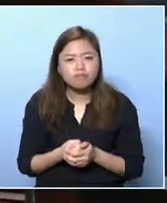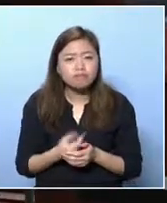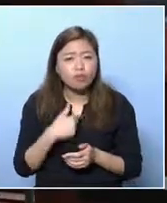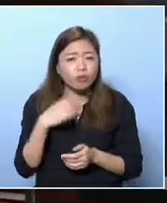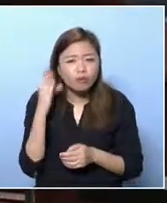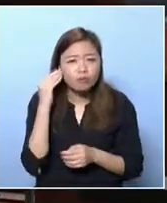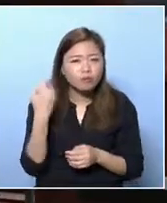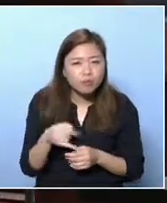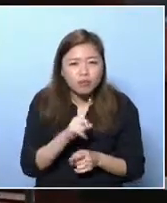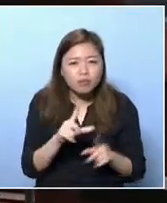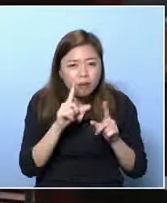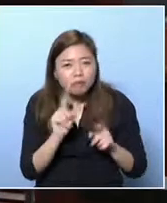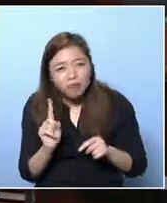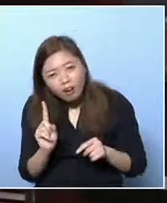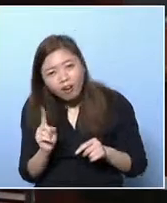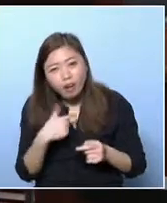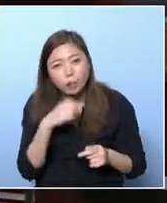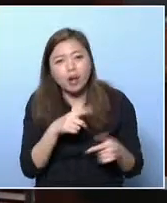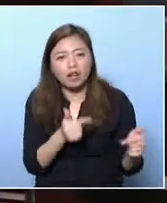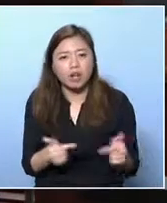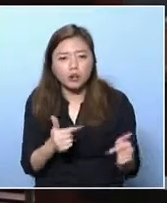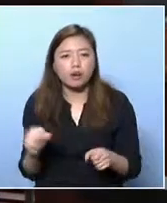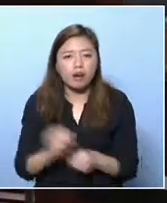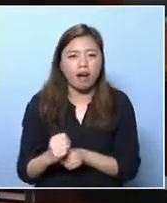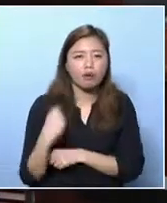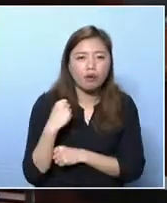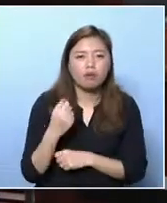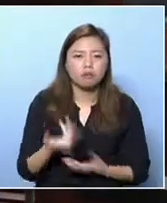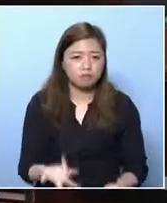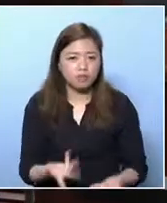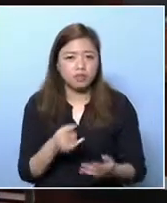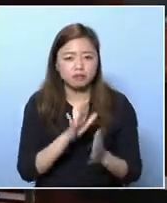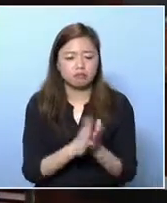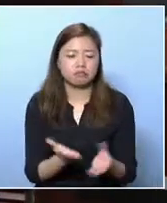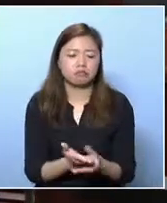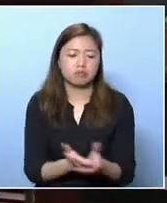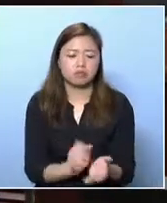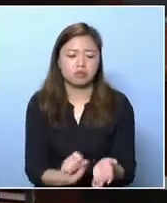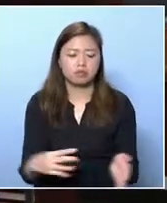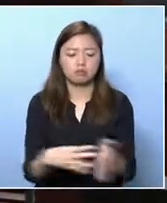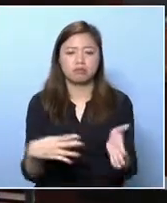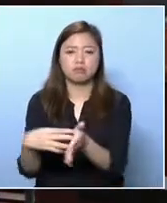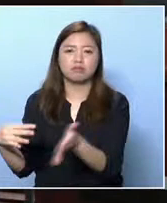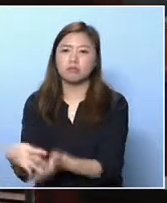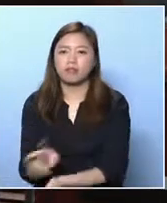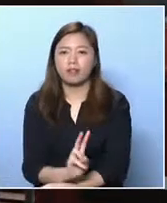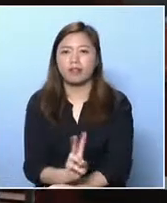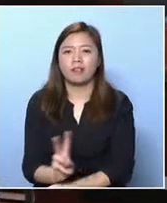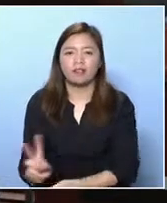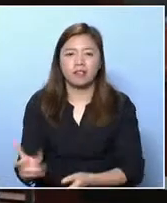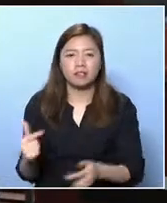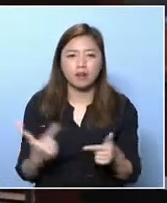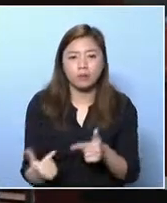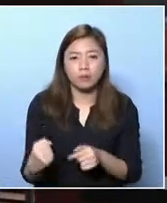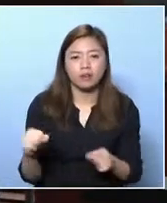I don't see, I don't find any reason. The only key words are to continue